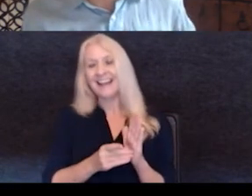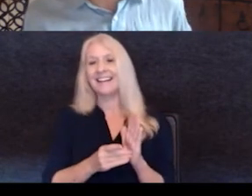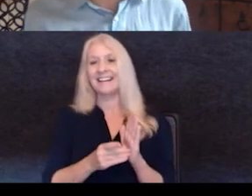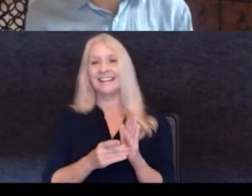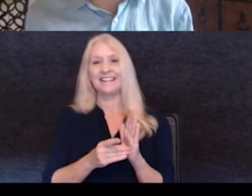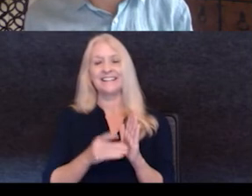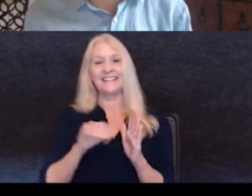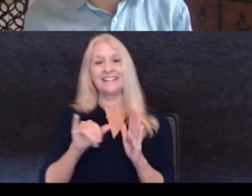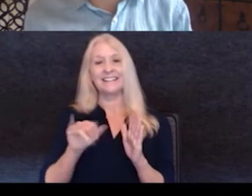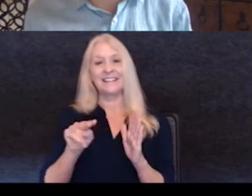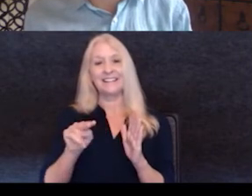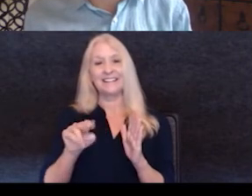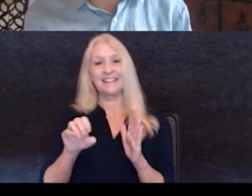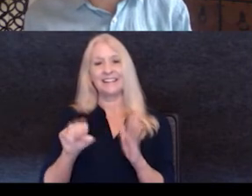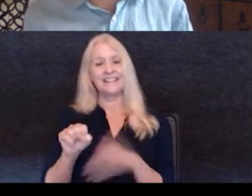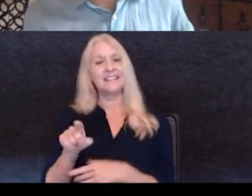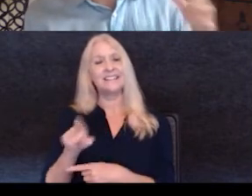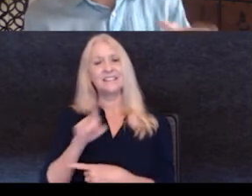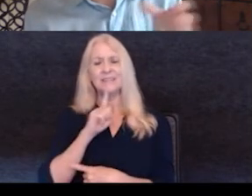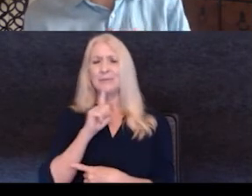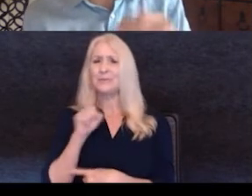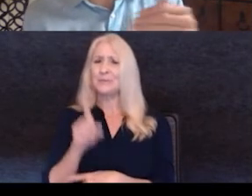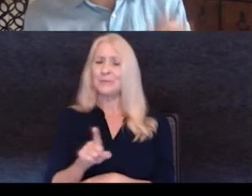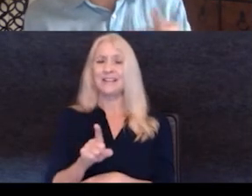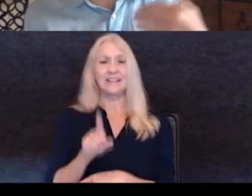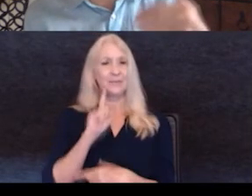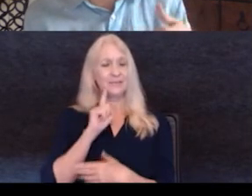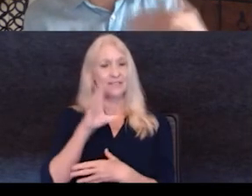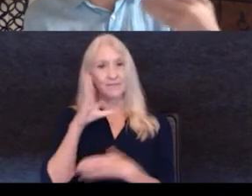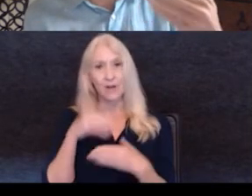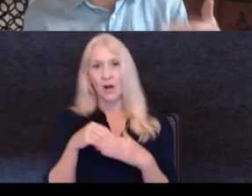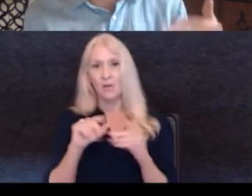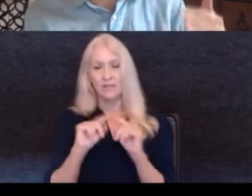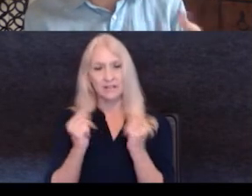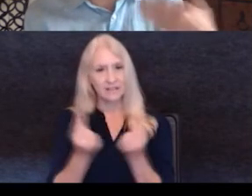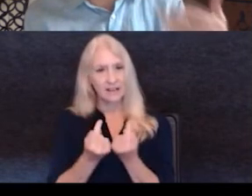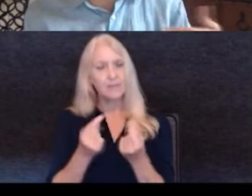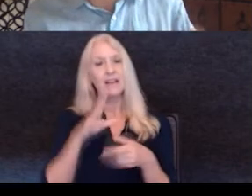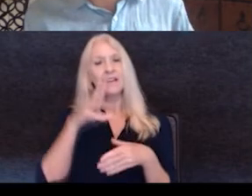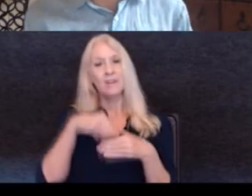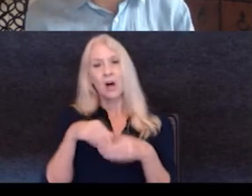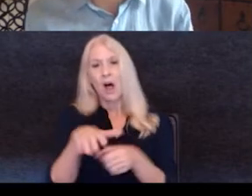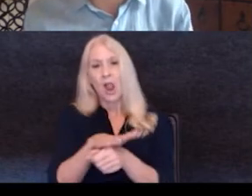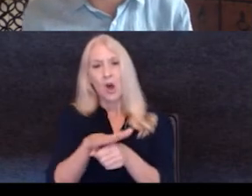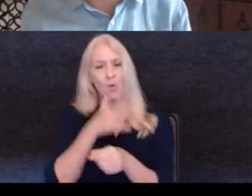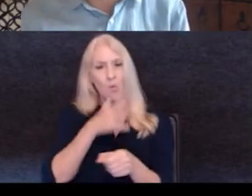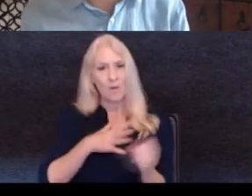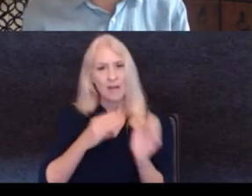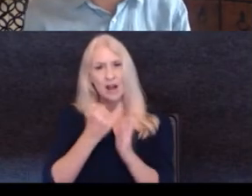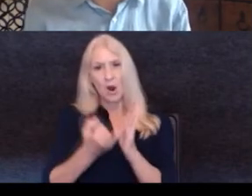Ines, uh, was really a big part of a team, which also involved a local women artists, local, um,